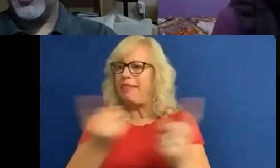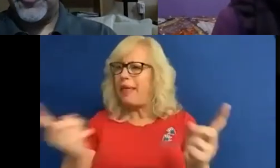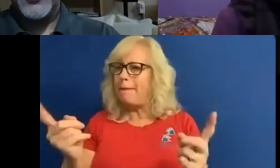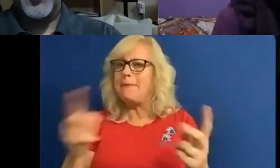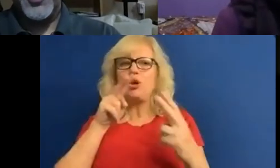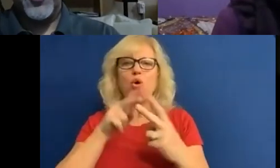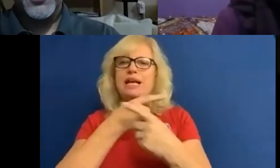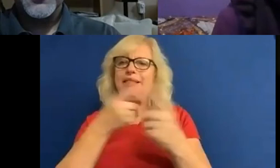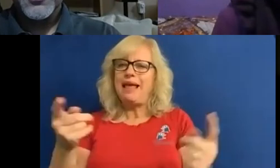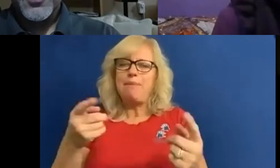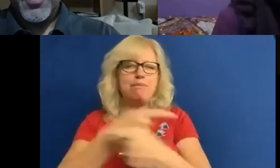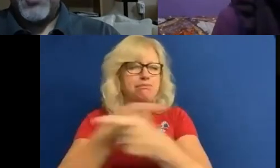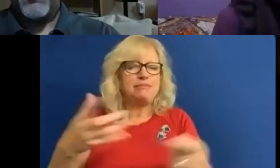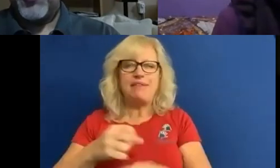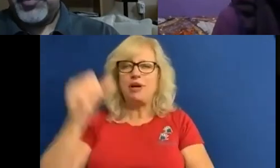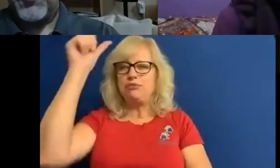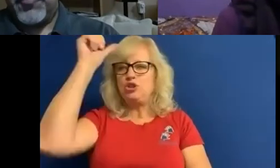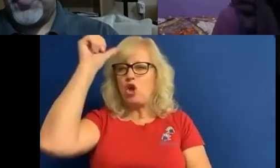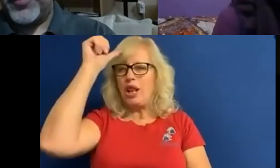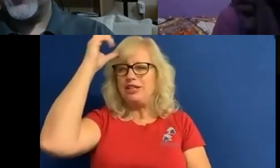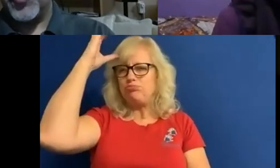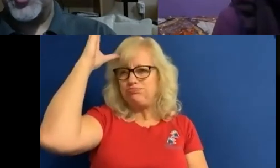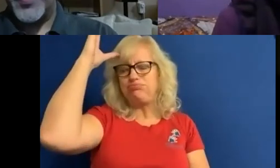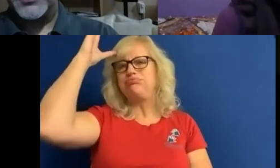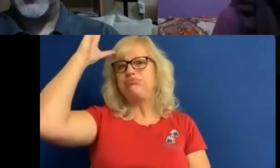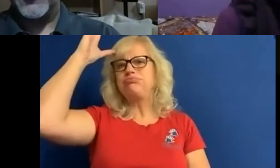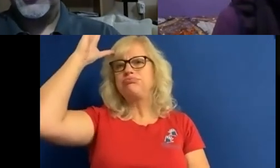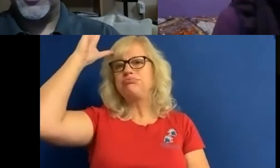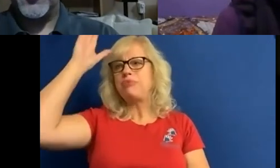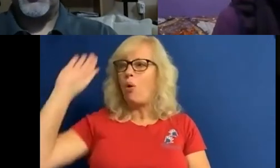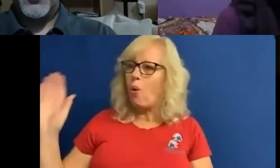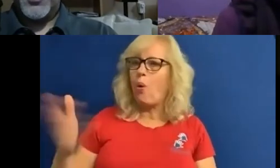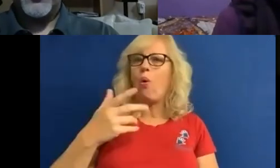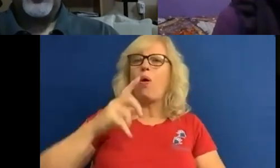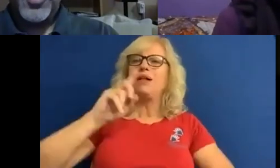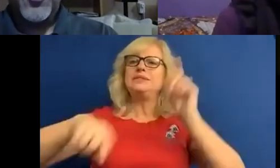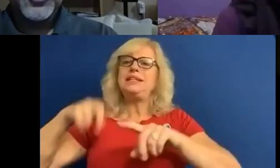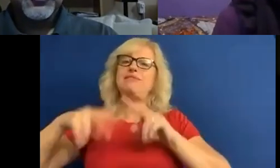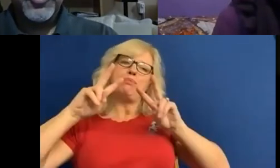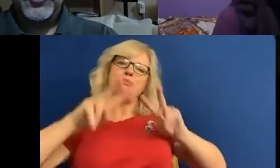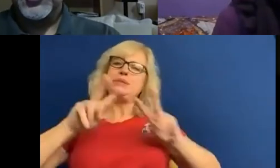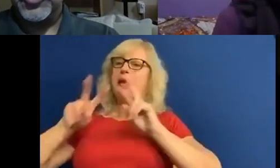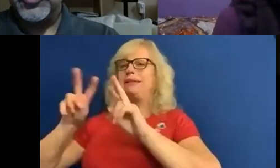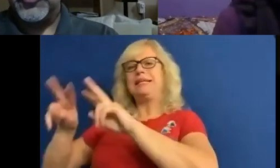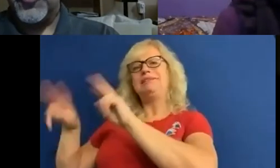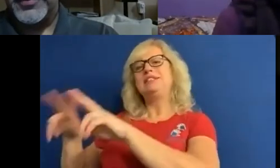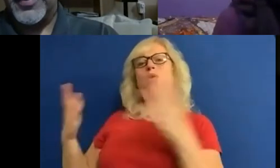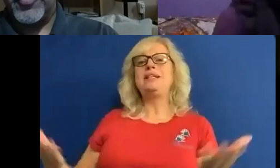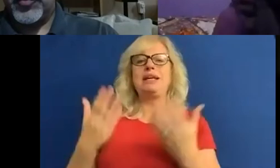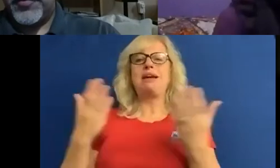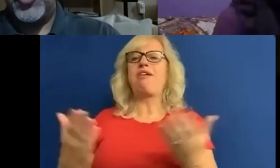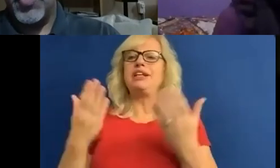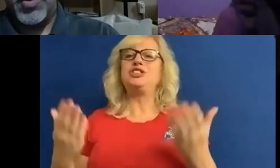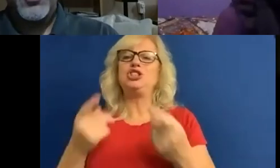knowledge lived experience from very different perspectives. And I would encourage you role to to find